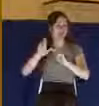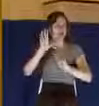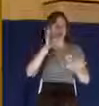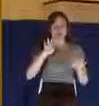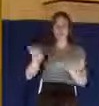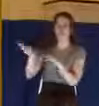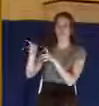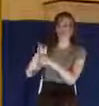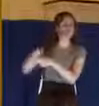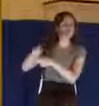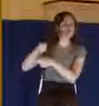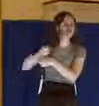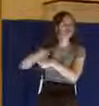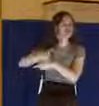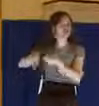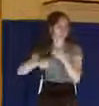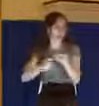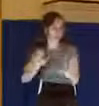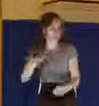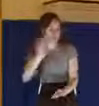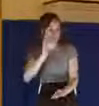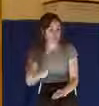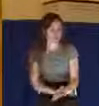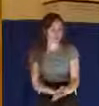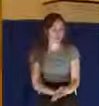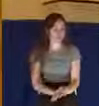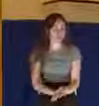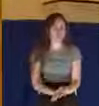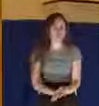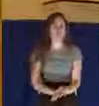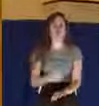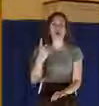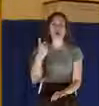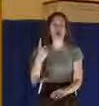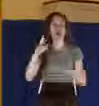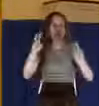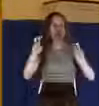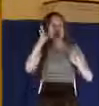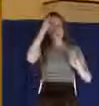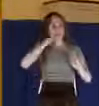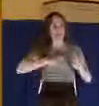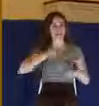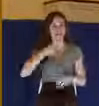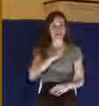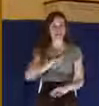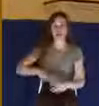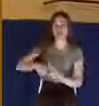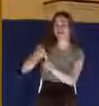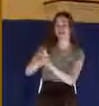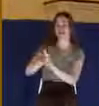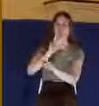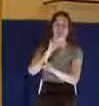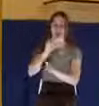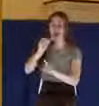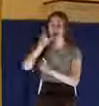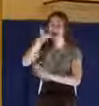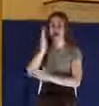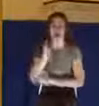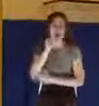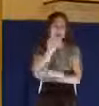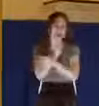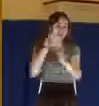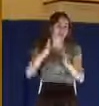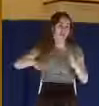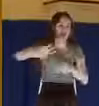over that. Reflected in this quote from a man who said this, Christ was not God, not the savior of the world, but a mere